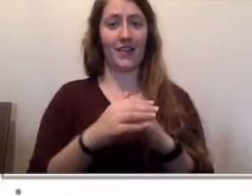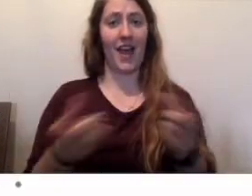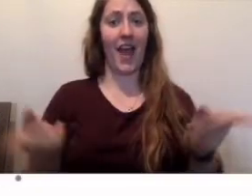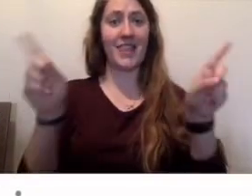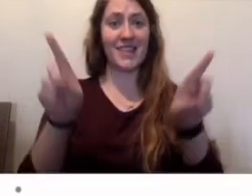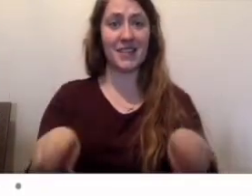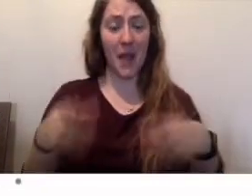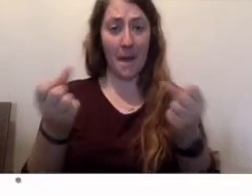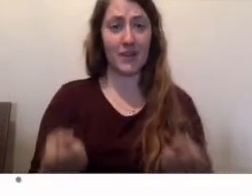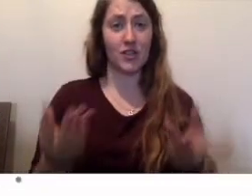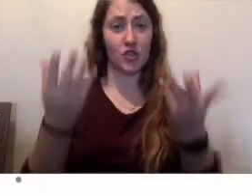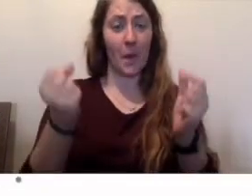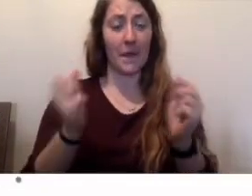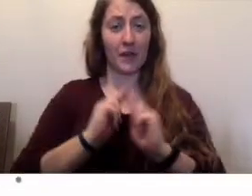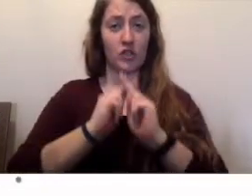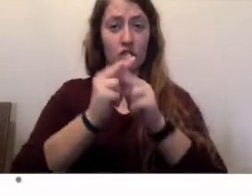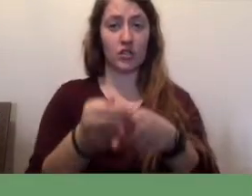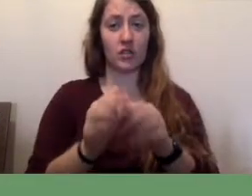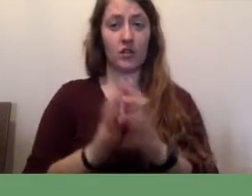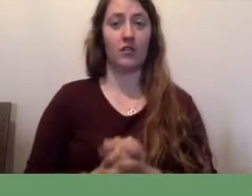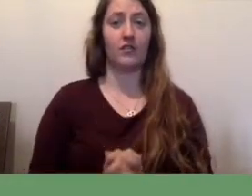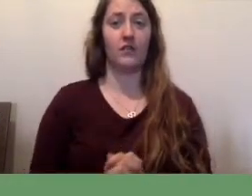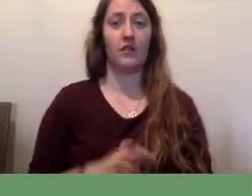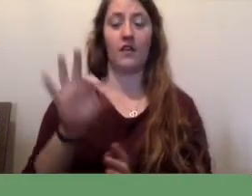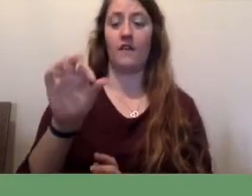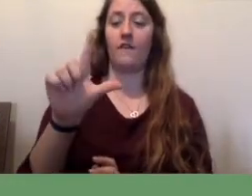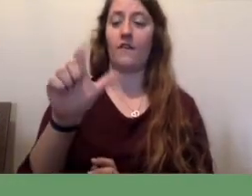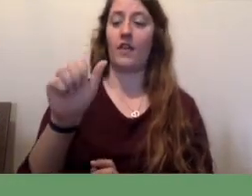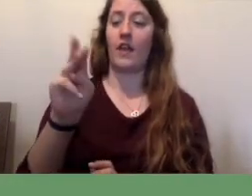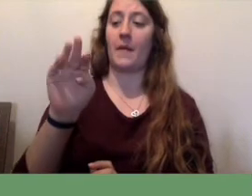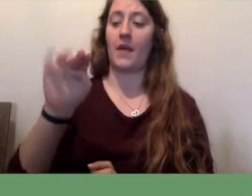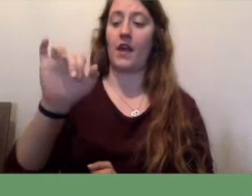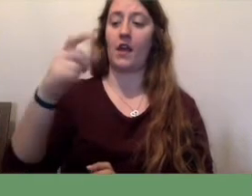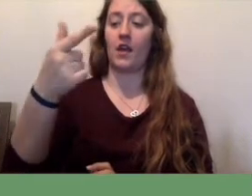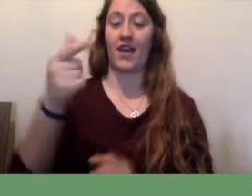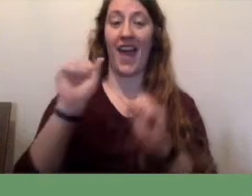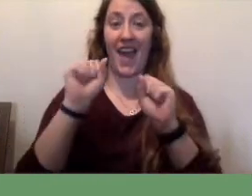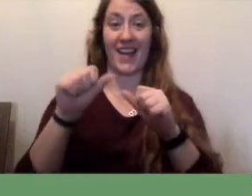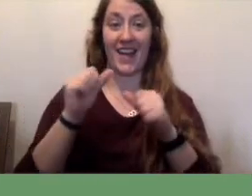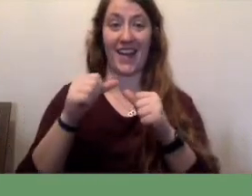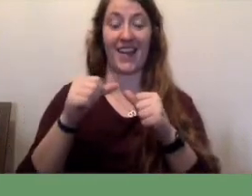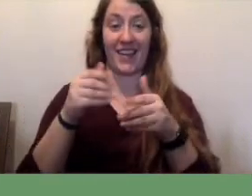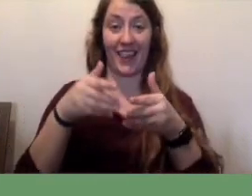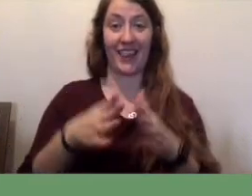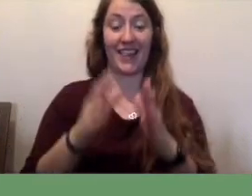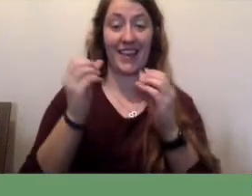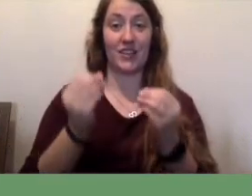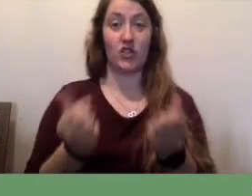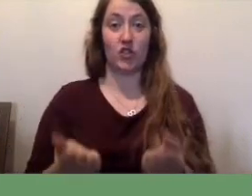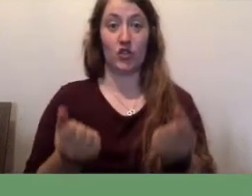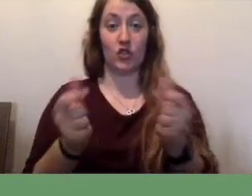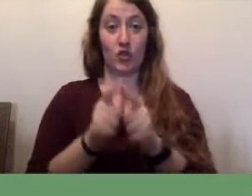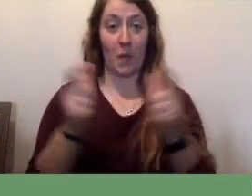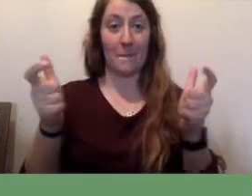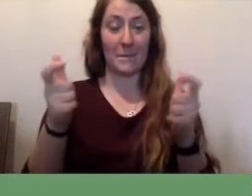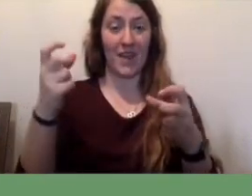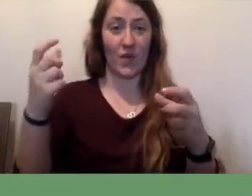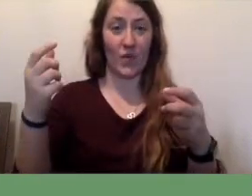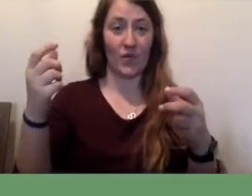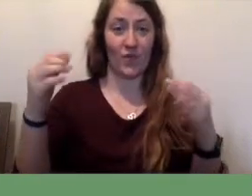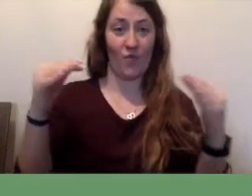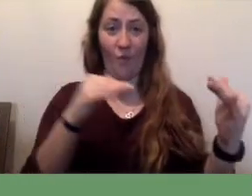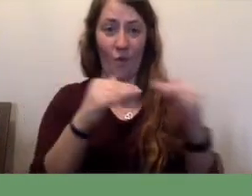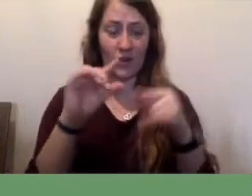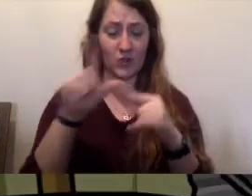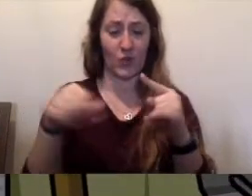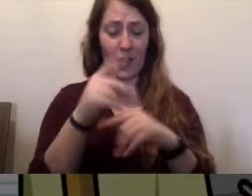often, we even have a name for it. It's called flaming, and it can lead to full-on flame wars when people trade insults online.